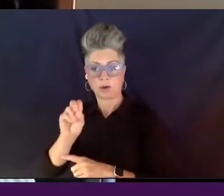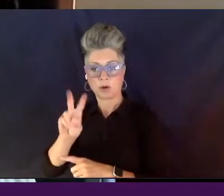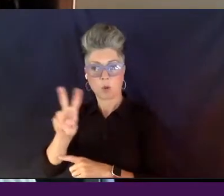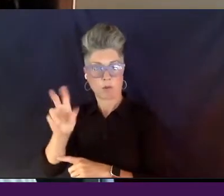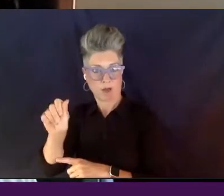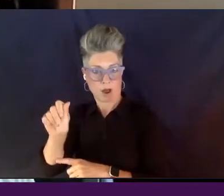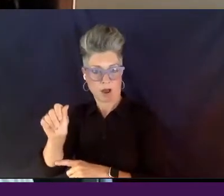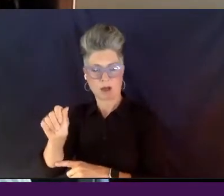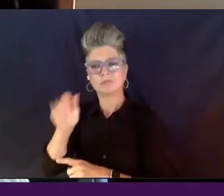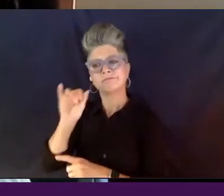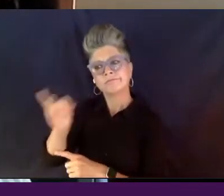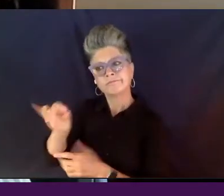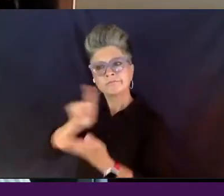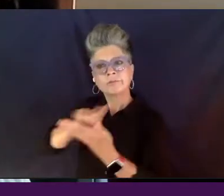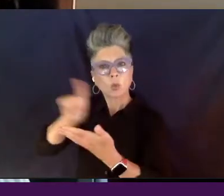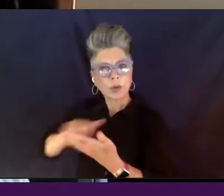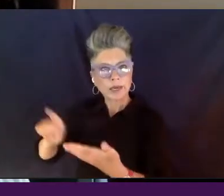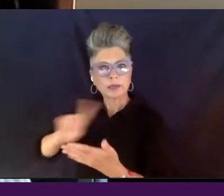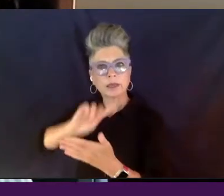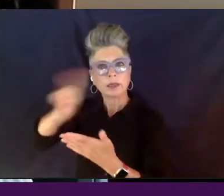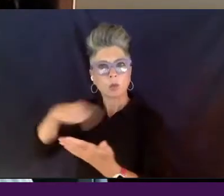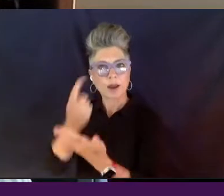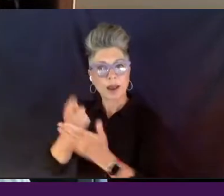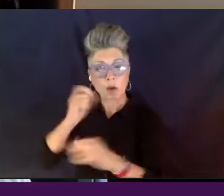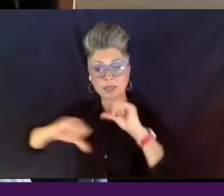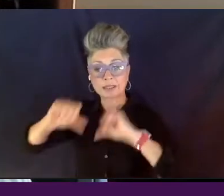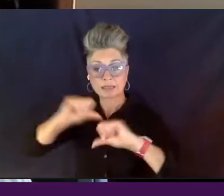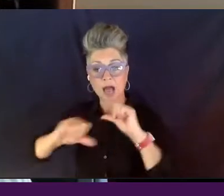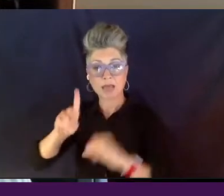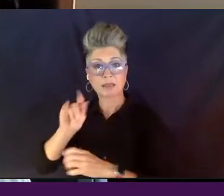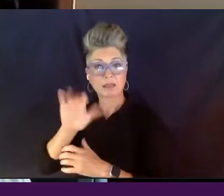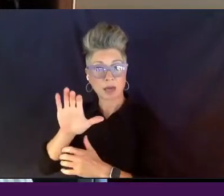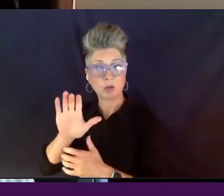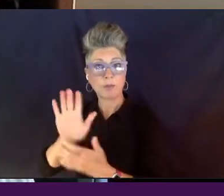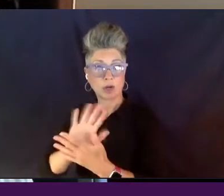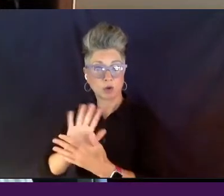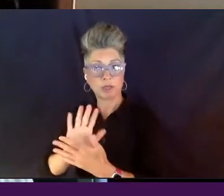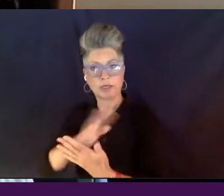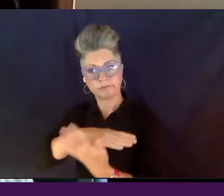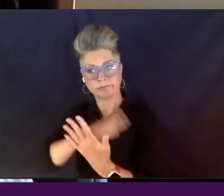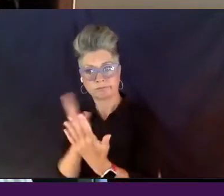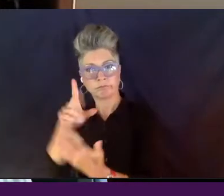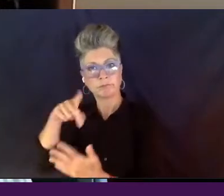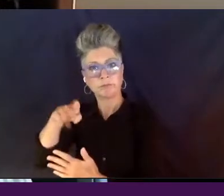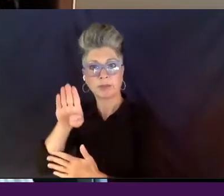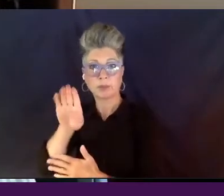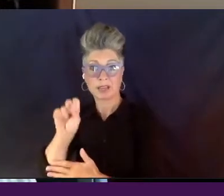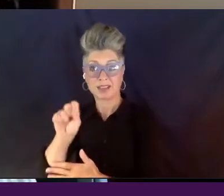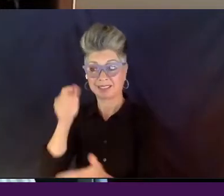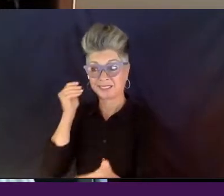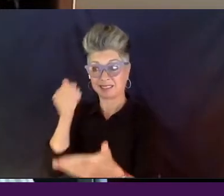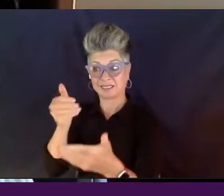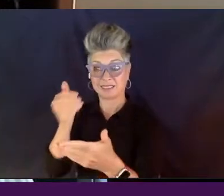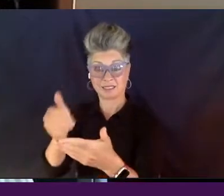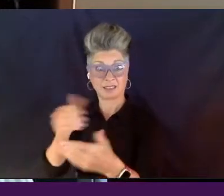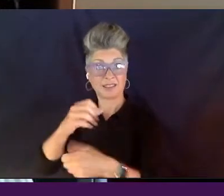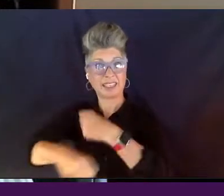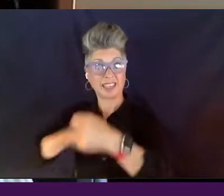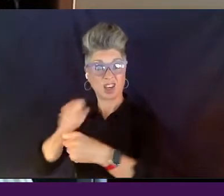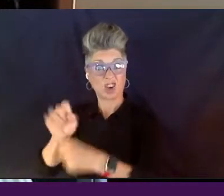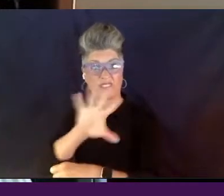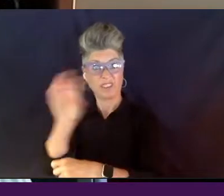weekly one-hour science documentary series on PBS. We're approaching our 50th year. And